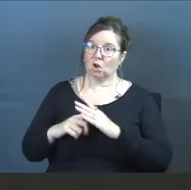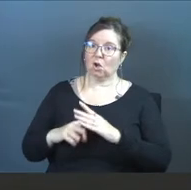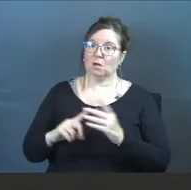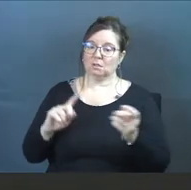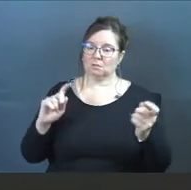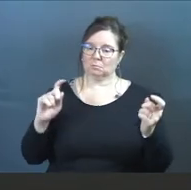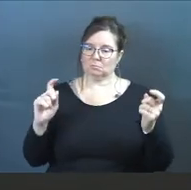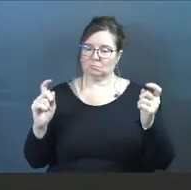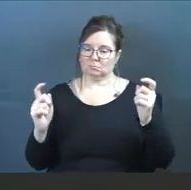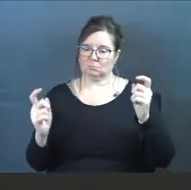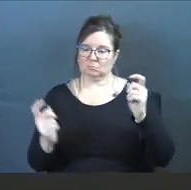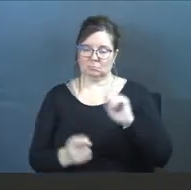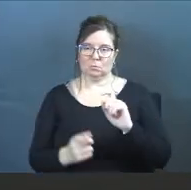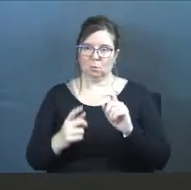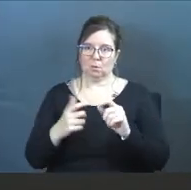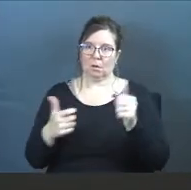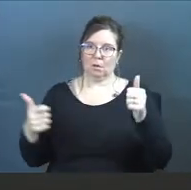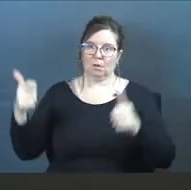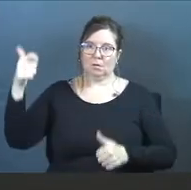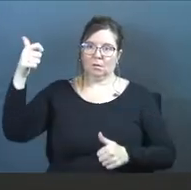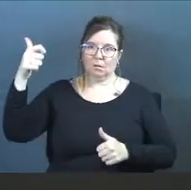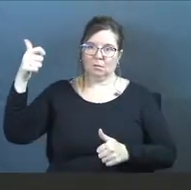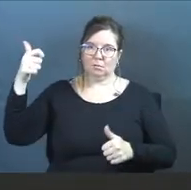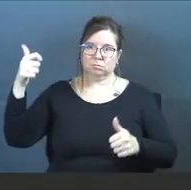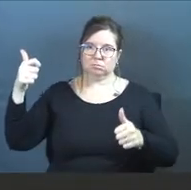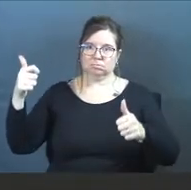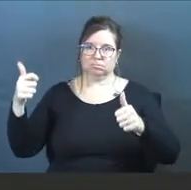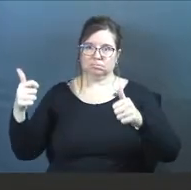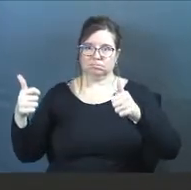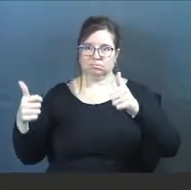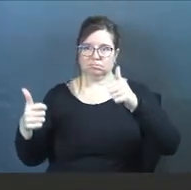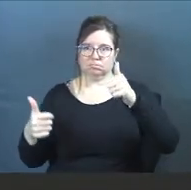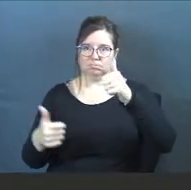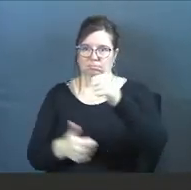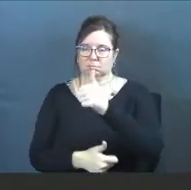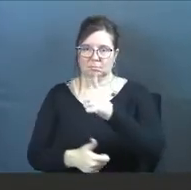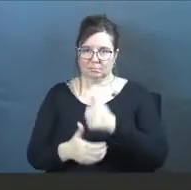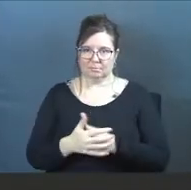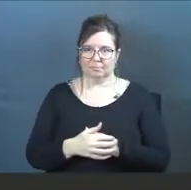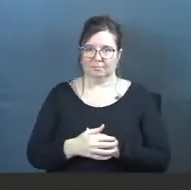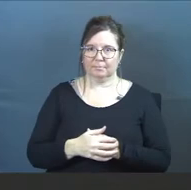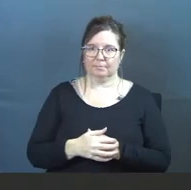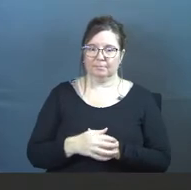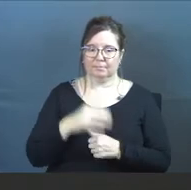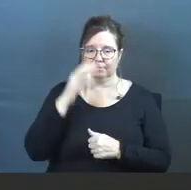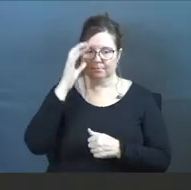to mold what they held as truth instead of truth starting to mold their traditions.